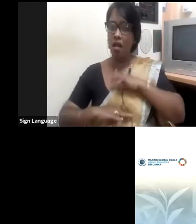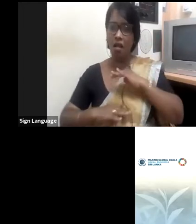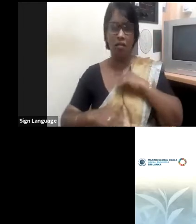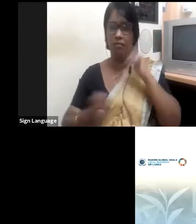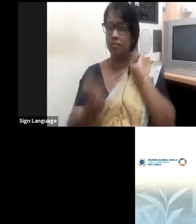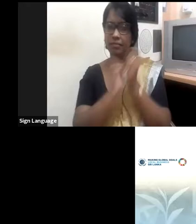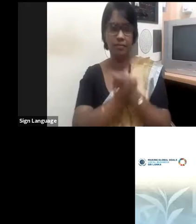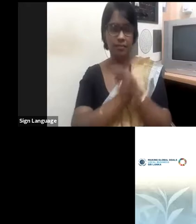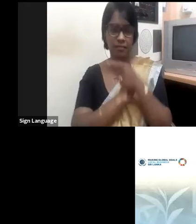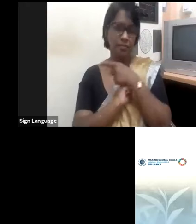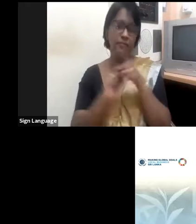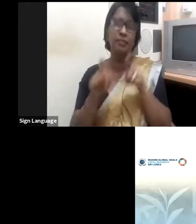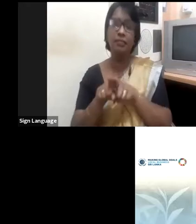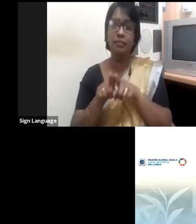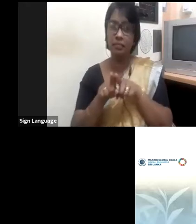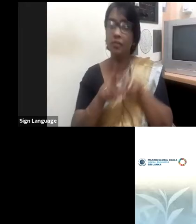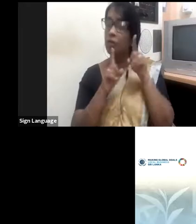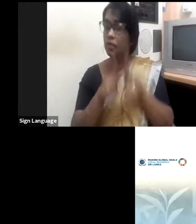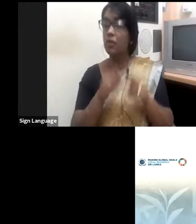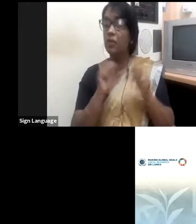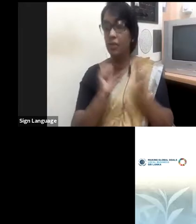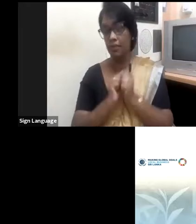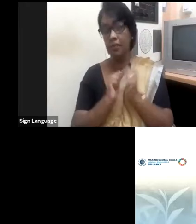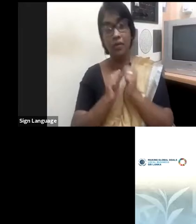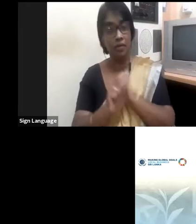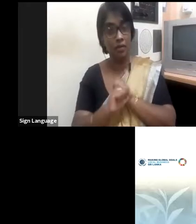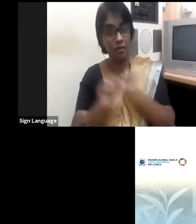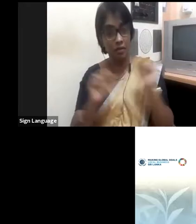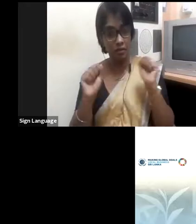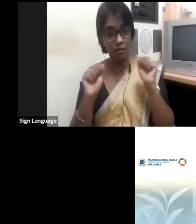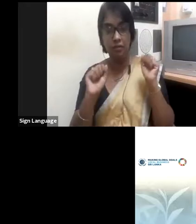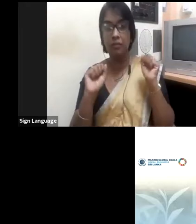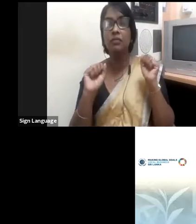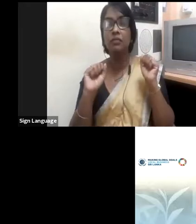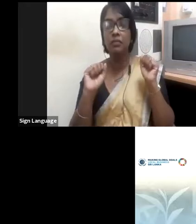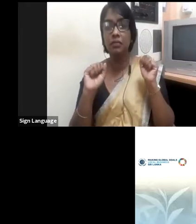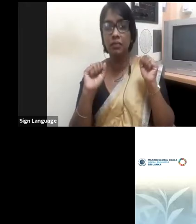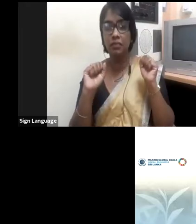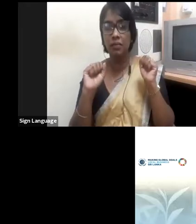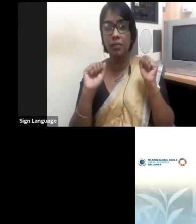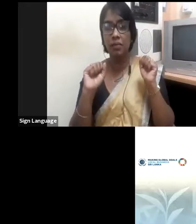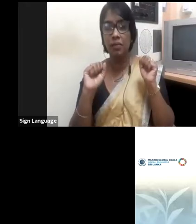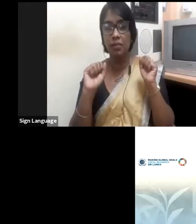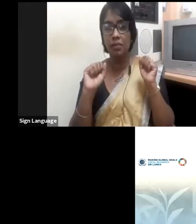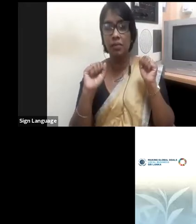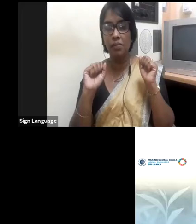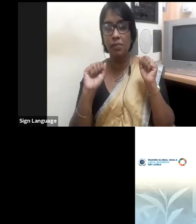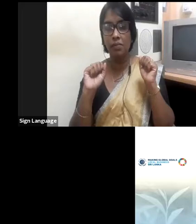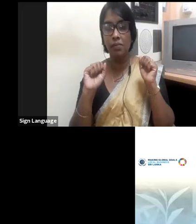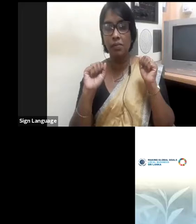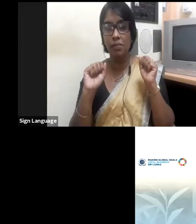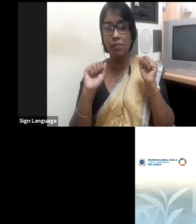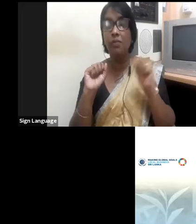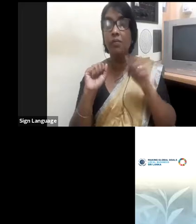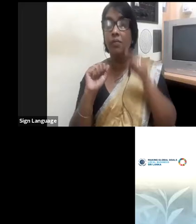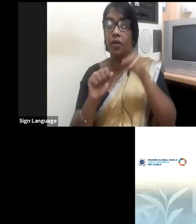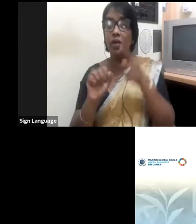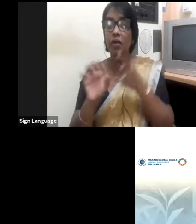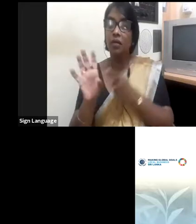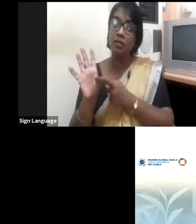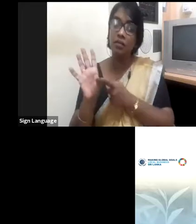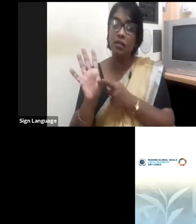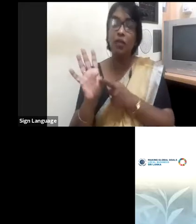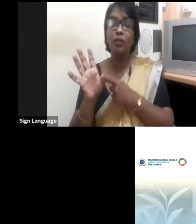not happen, it will always be when you're young, you work and then after you get married, you stay at home and take on the